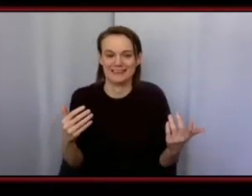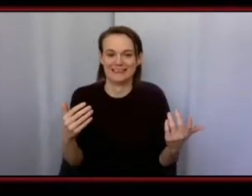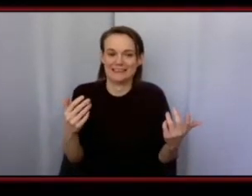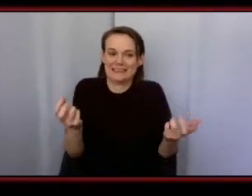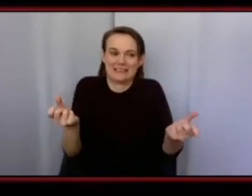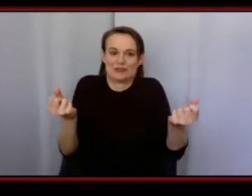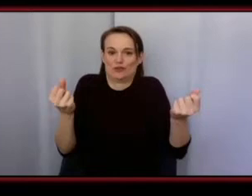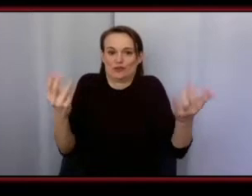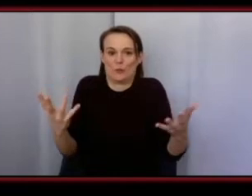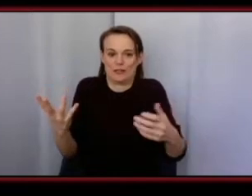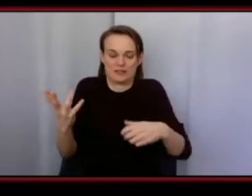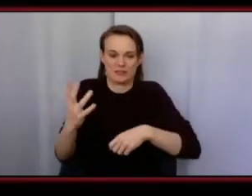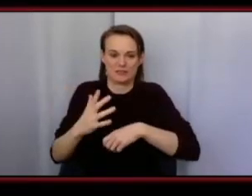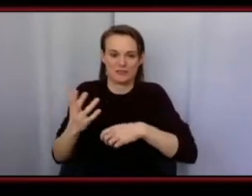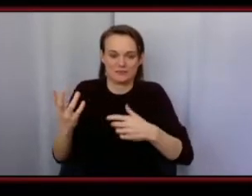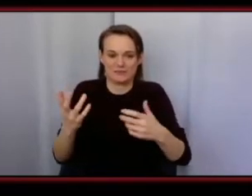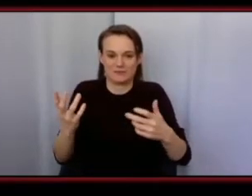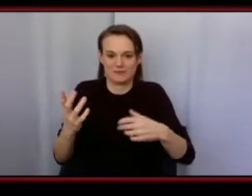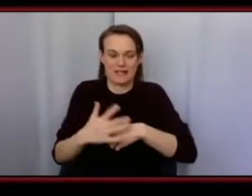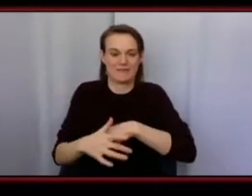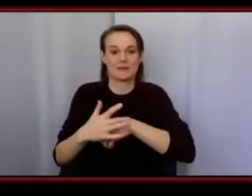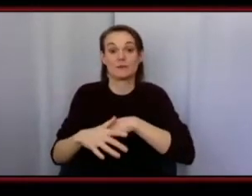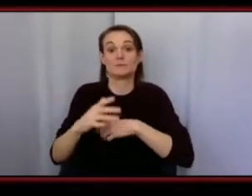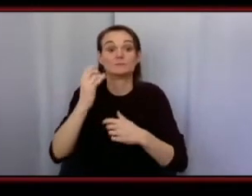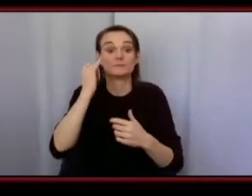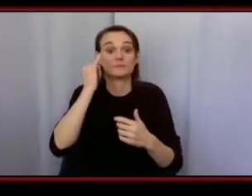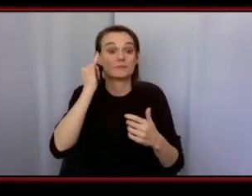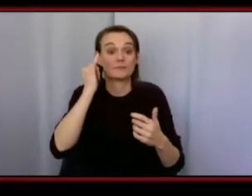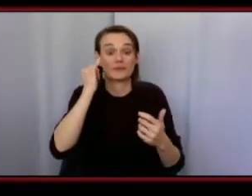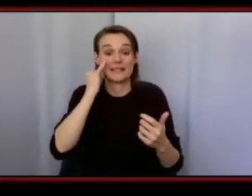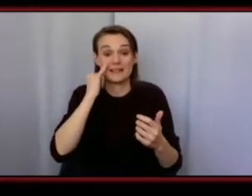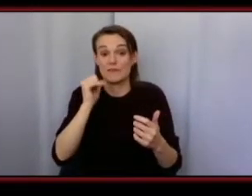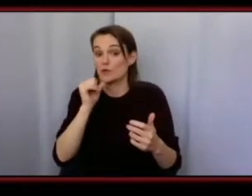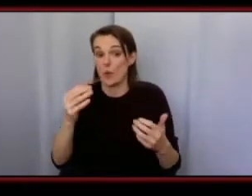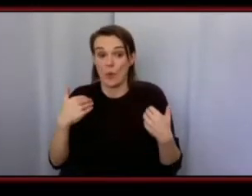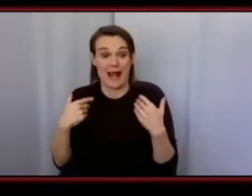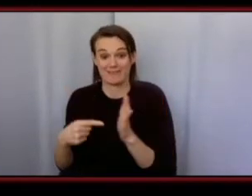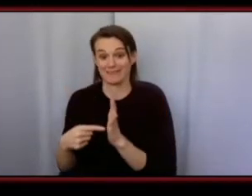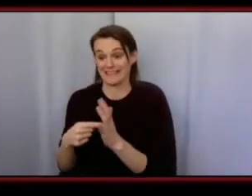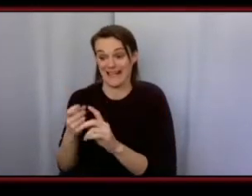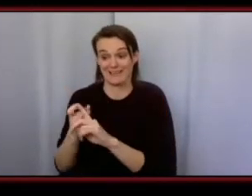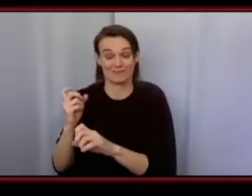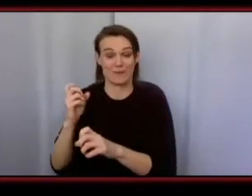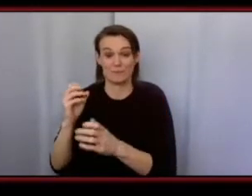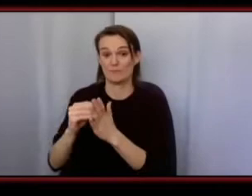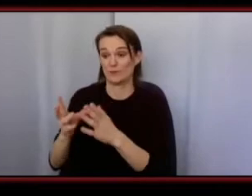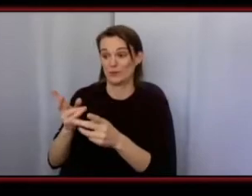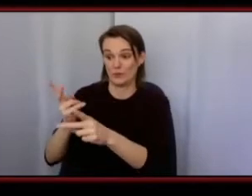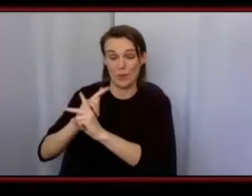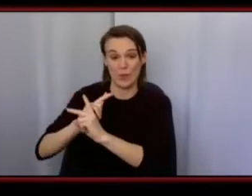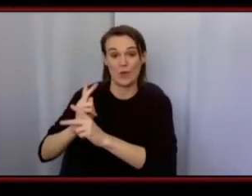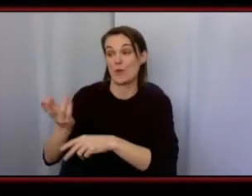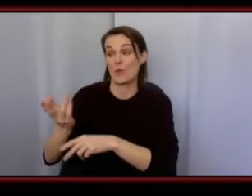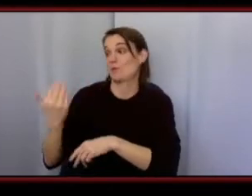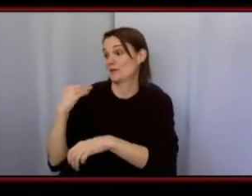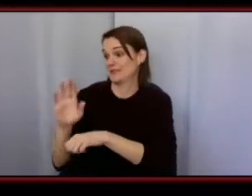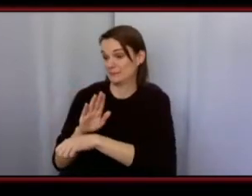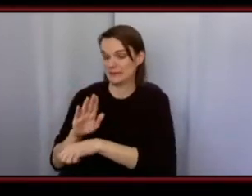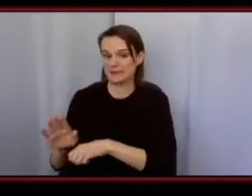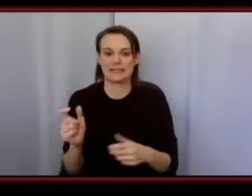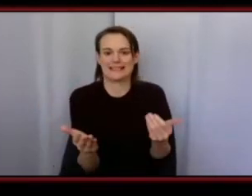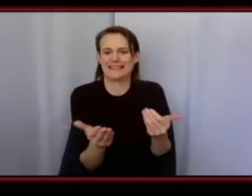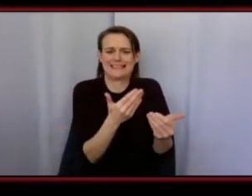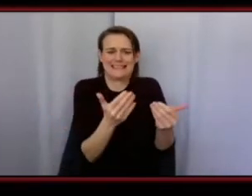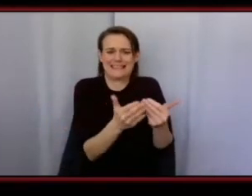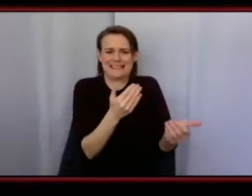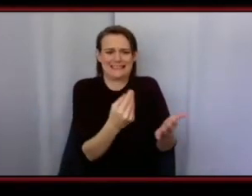available like say for example if you're not in like student loan debt or you're not in past debt from other businesses it's it is so easy to get